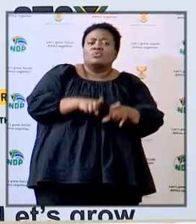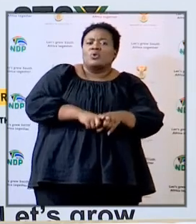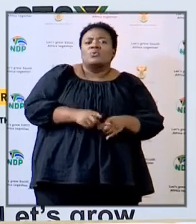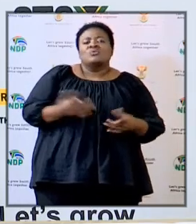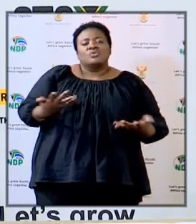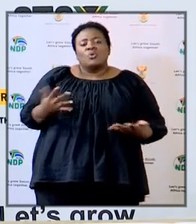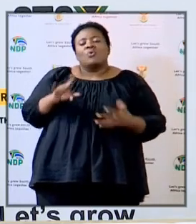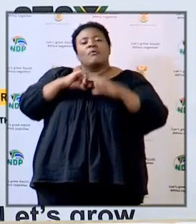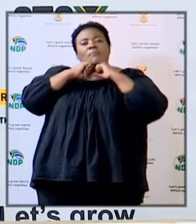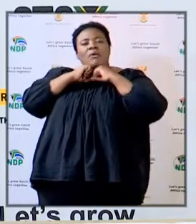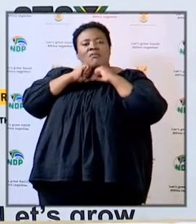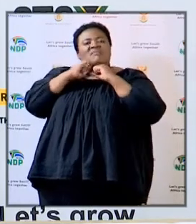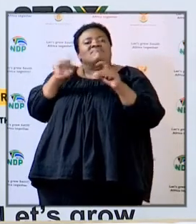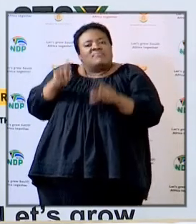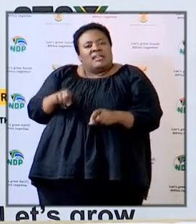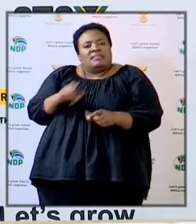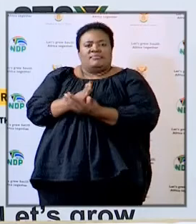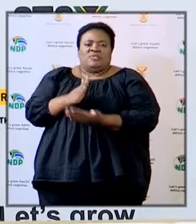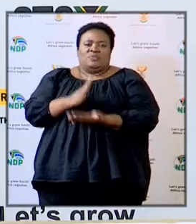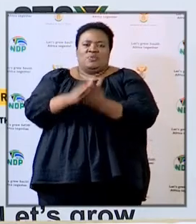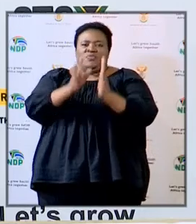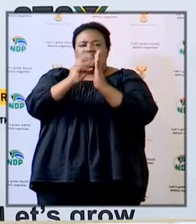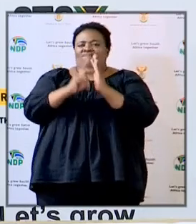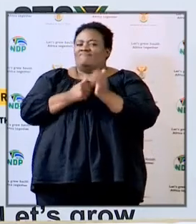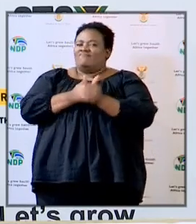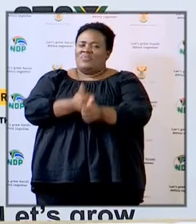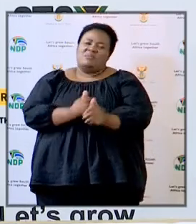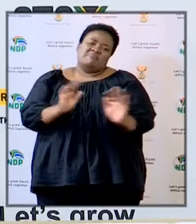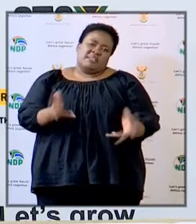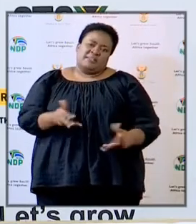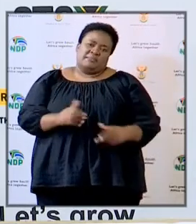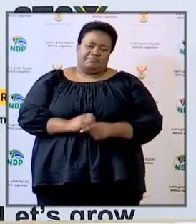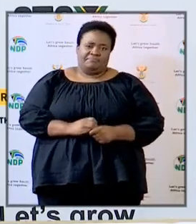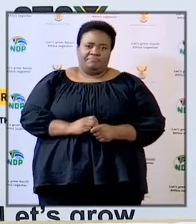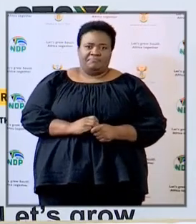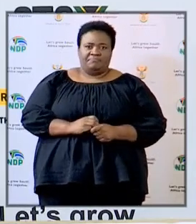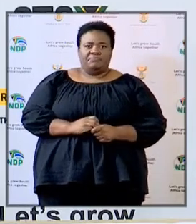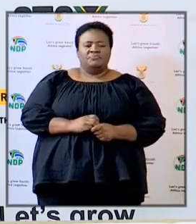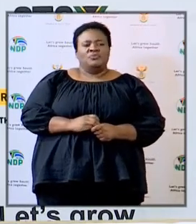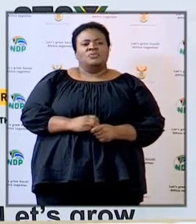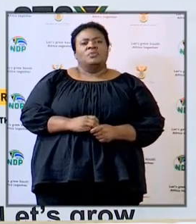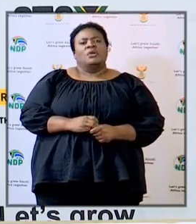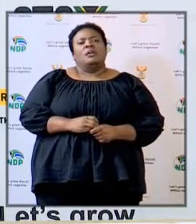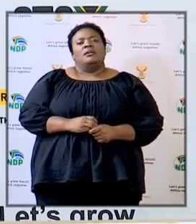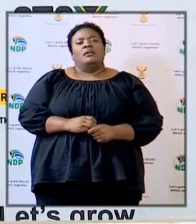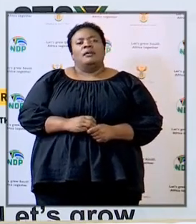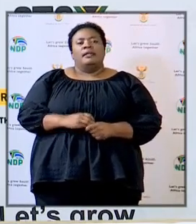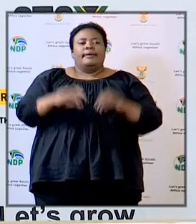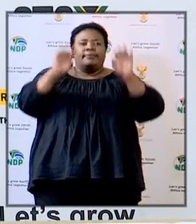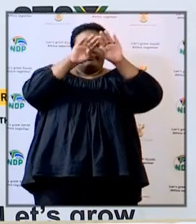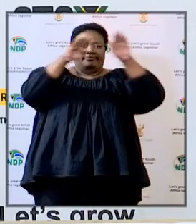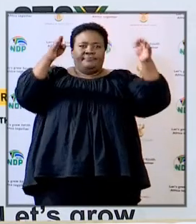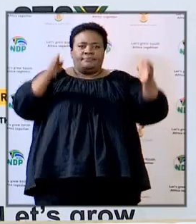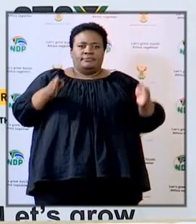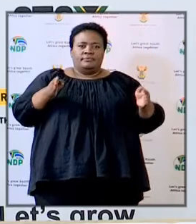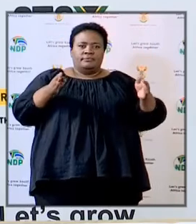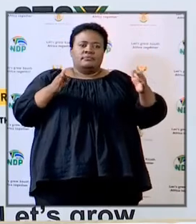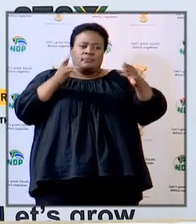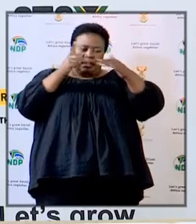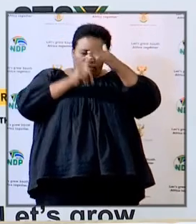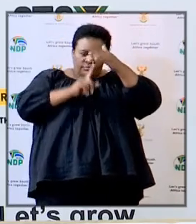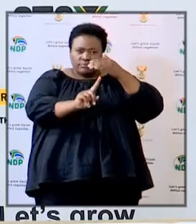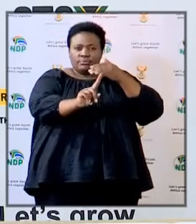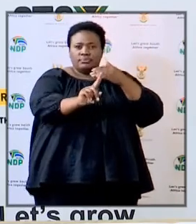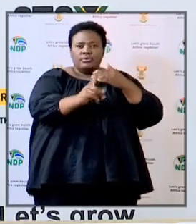sure that they pay attention and they follow the health protocols in terms of fumigation tunnels we have sent a circular